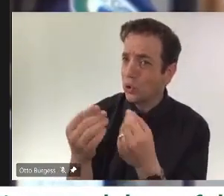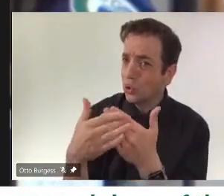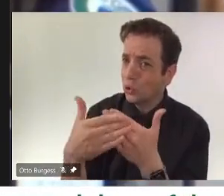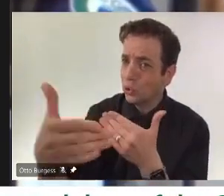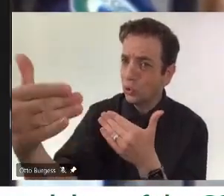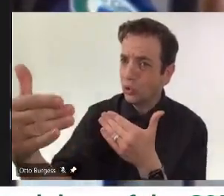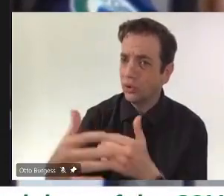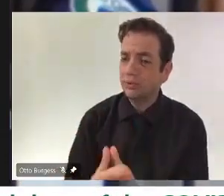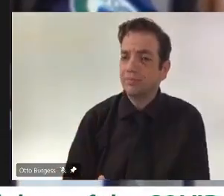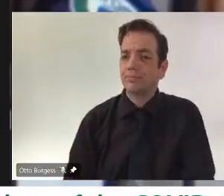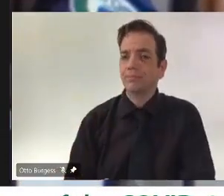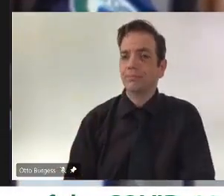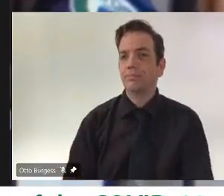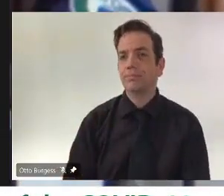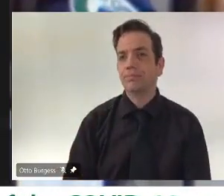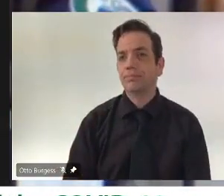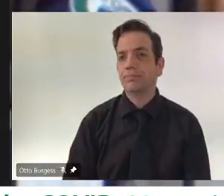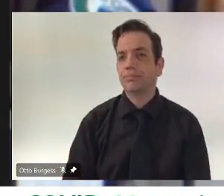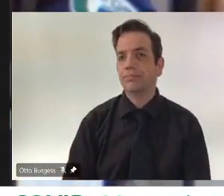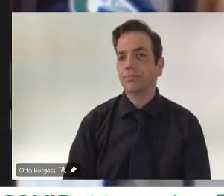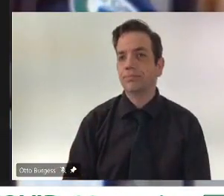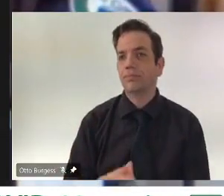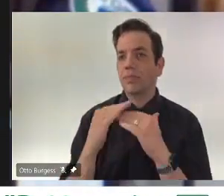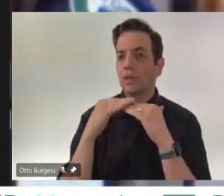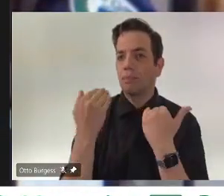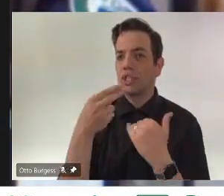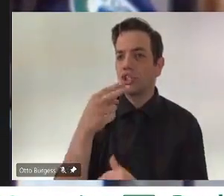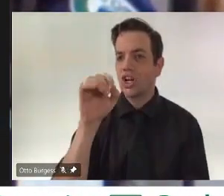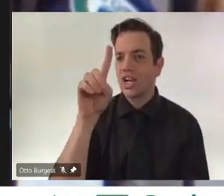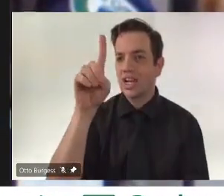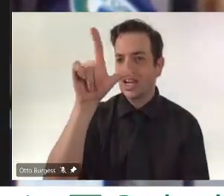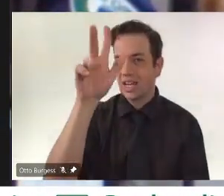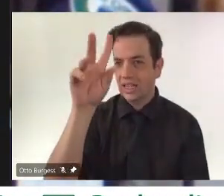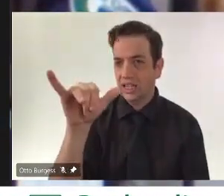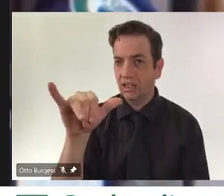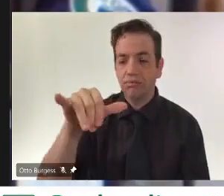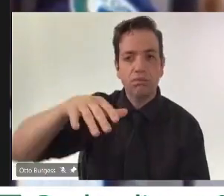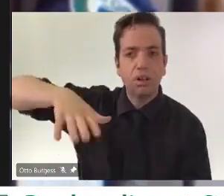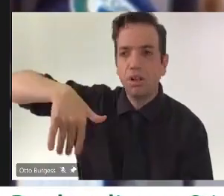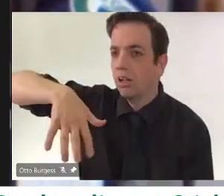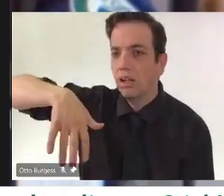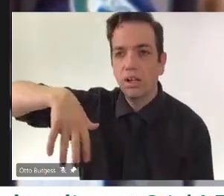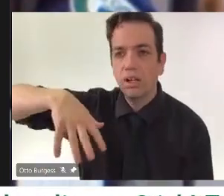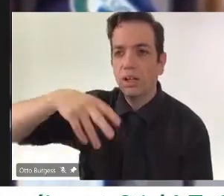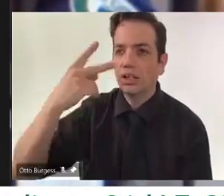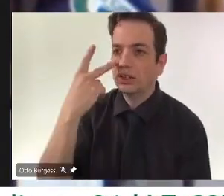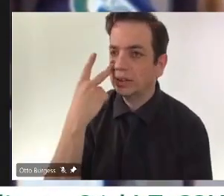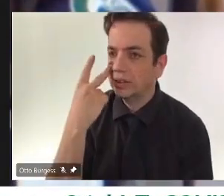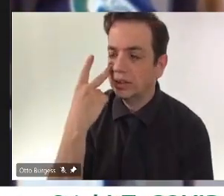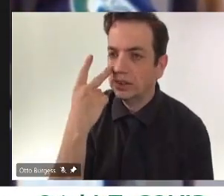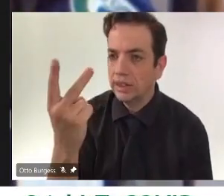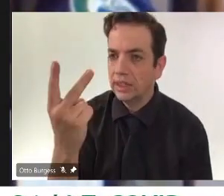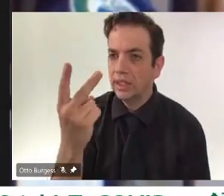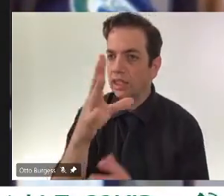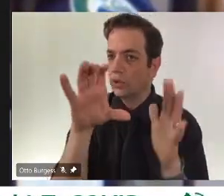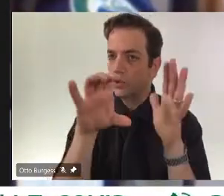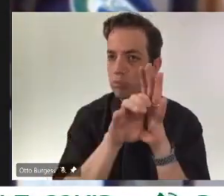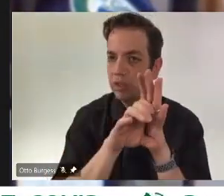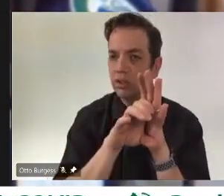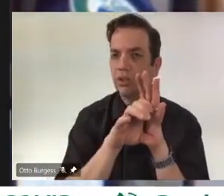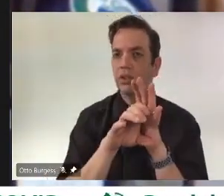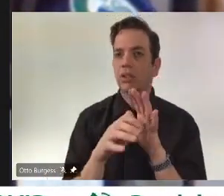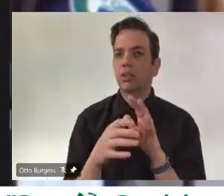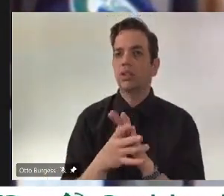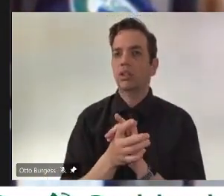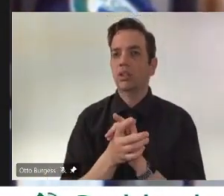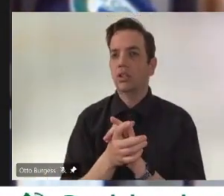Sure. Thanks, Murray. I haven't seen that yet, what's been circulated on social media, but obviously we'd be taking a very